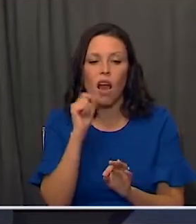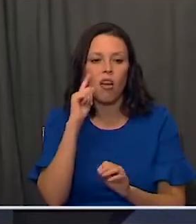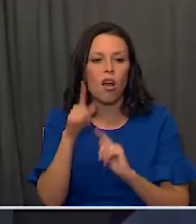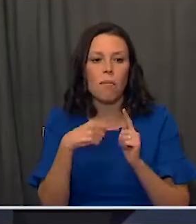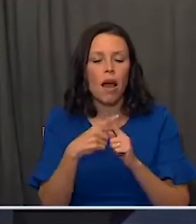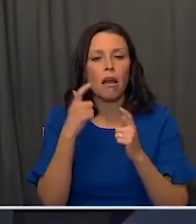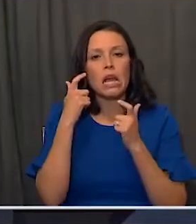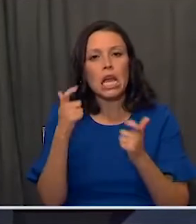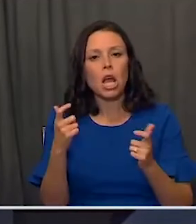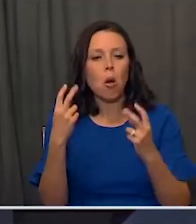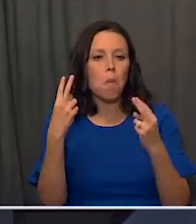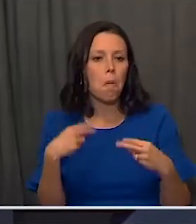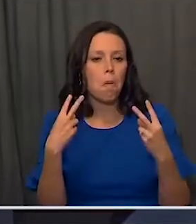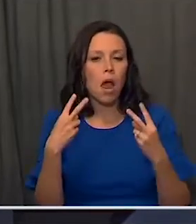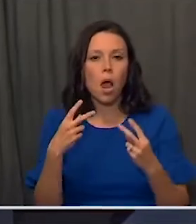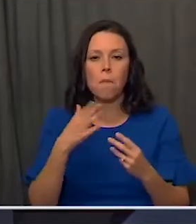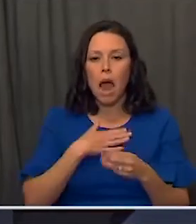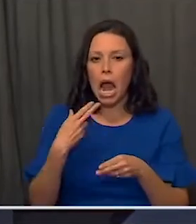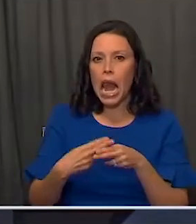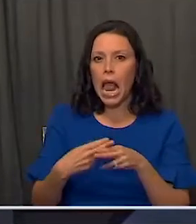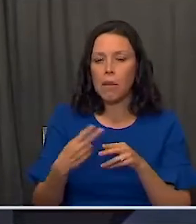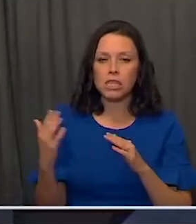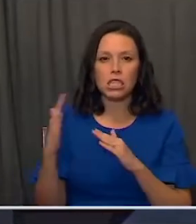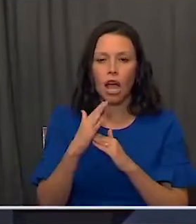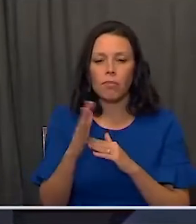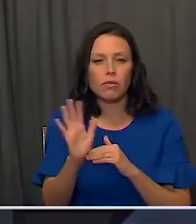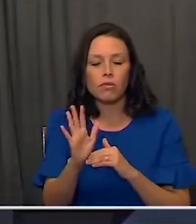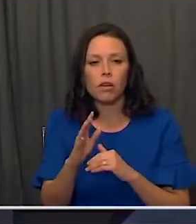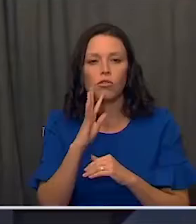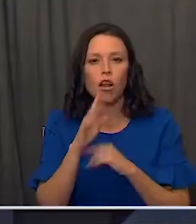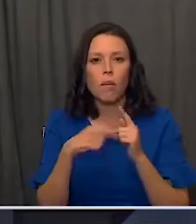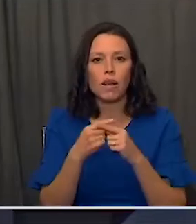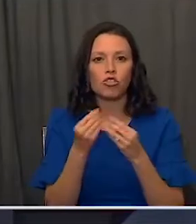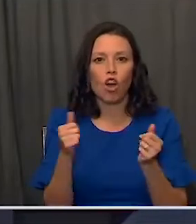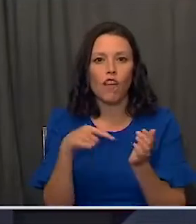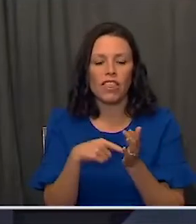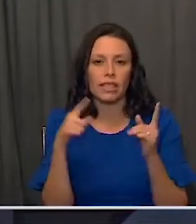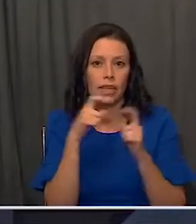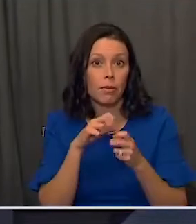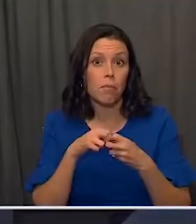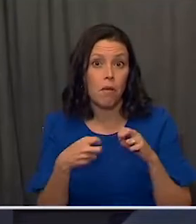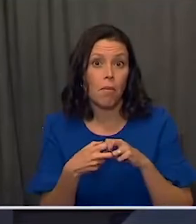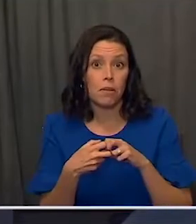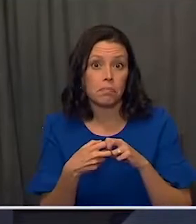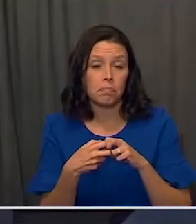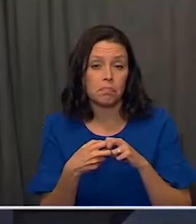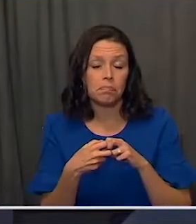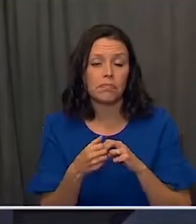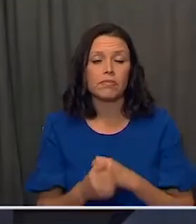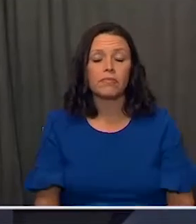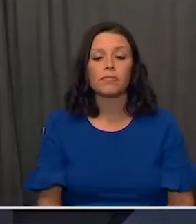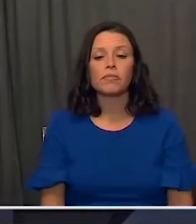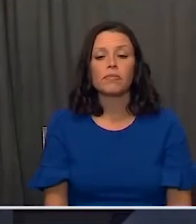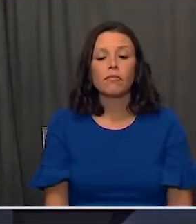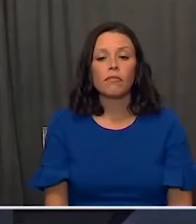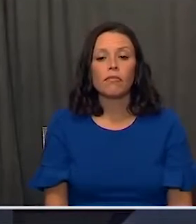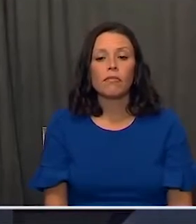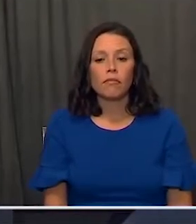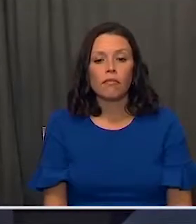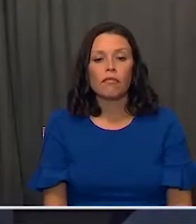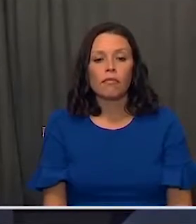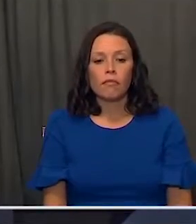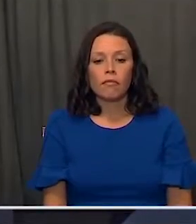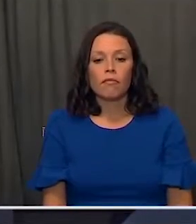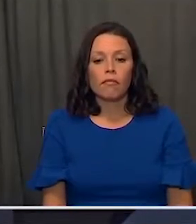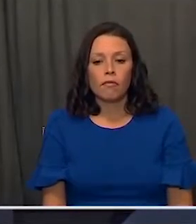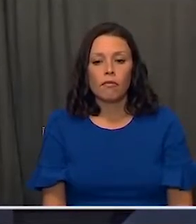egos and it wasn't about credit. It was about how do we solve this complex problem. It was clear immediately